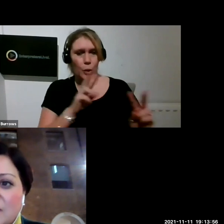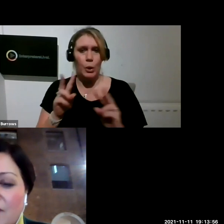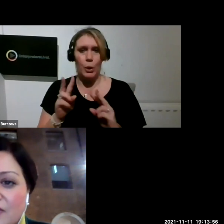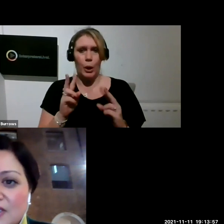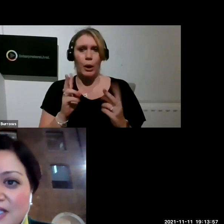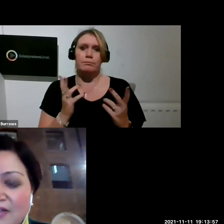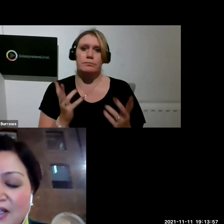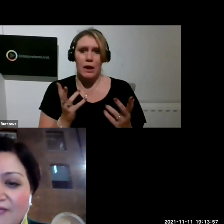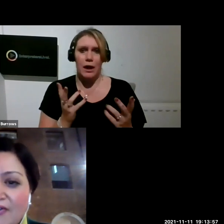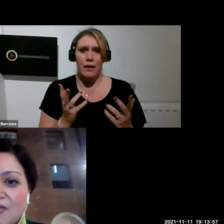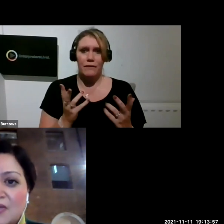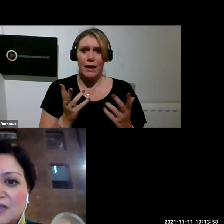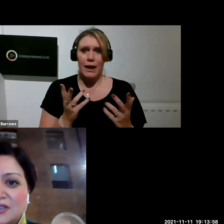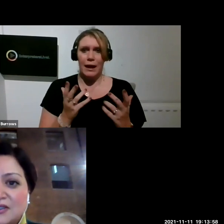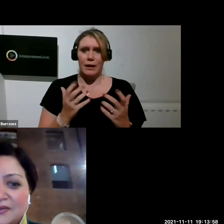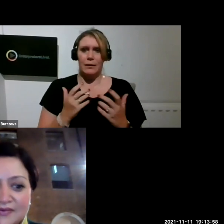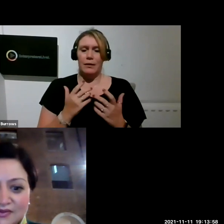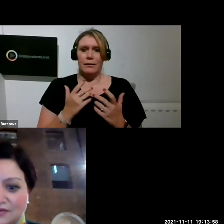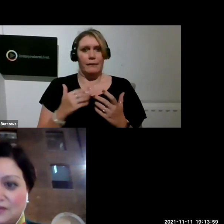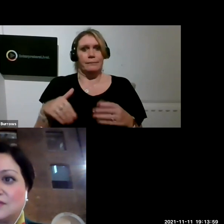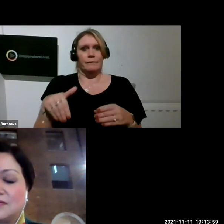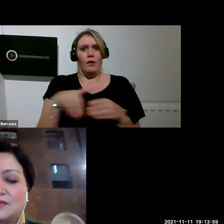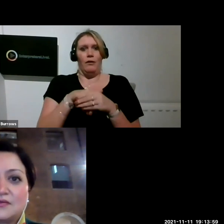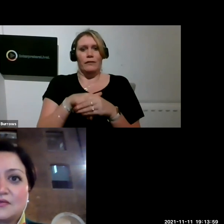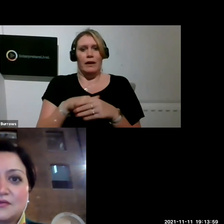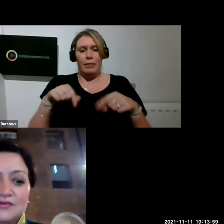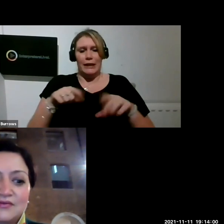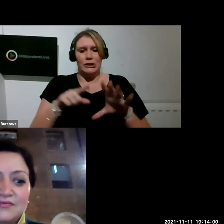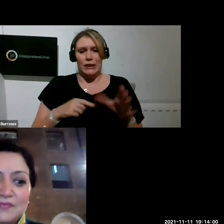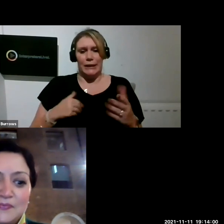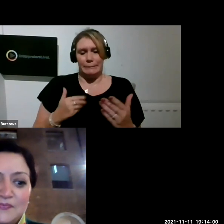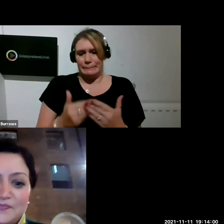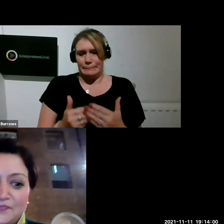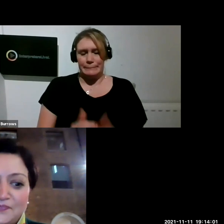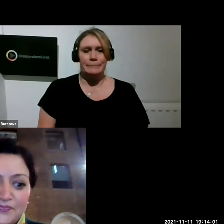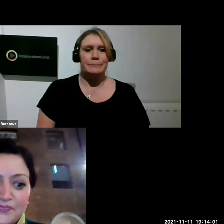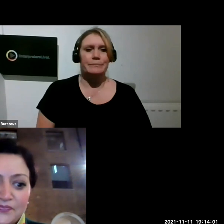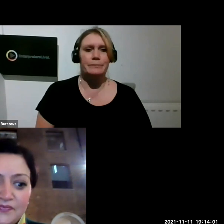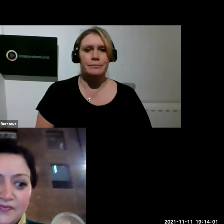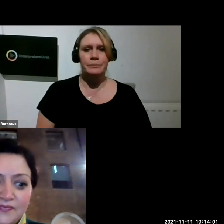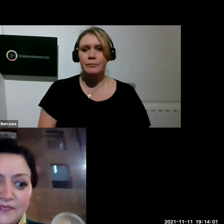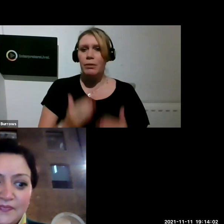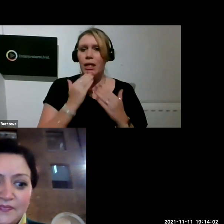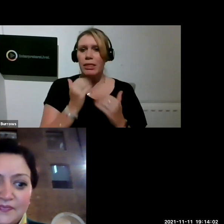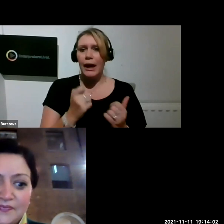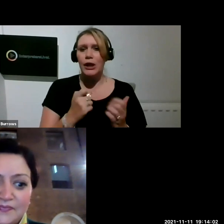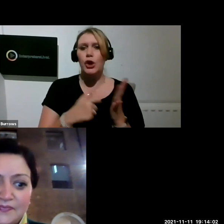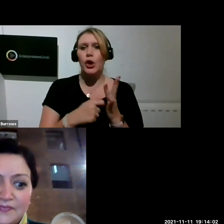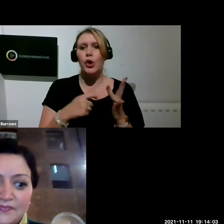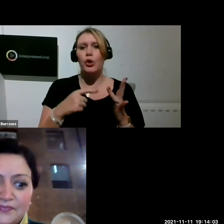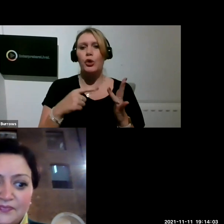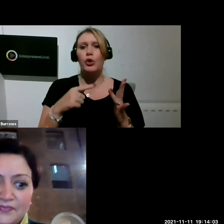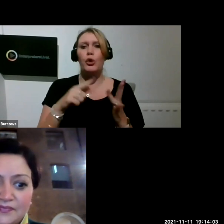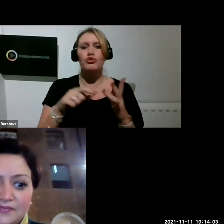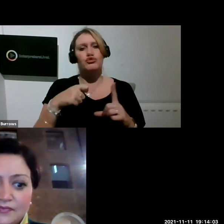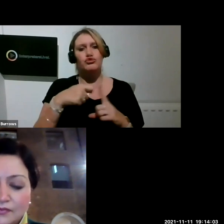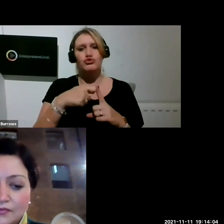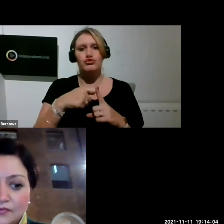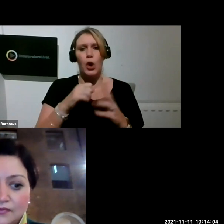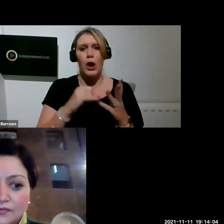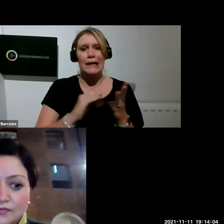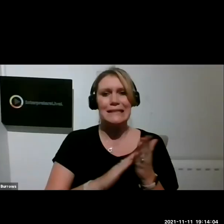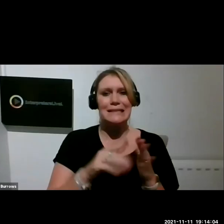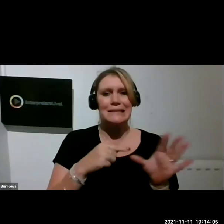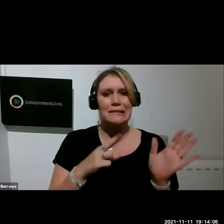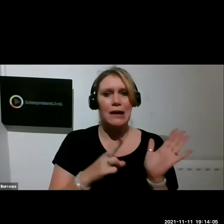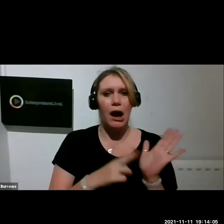you have to offer this year. Thank you very much, June. Thank you very much, Roxana. And now I'd like to invite Colin